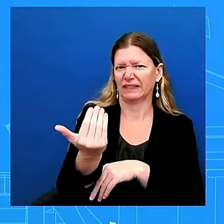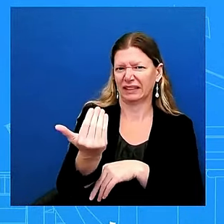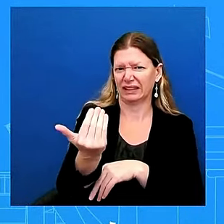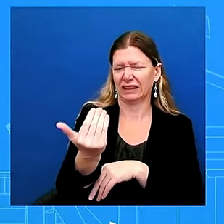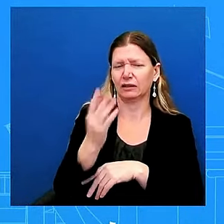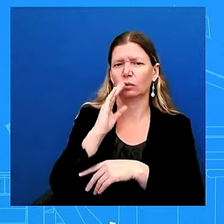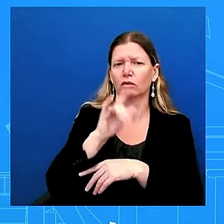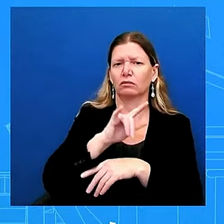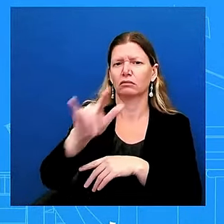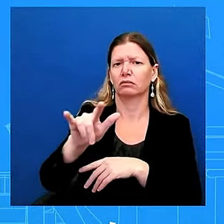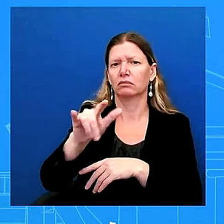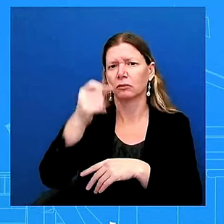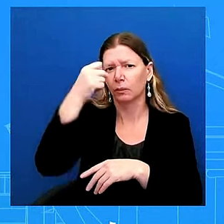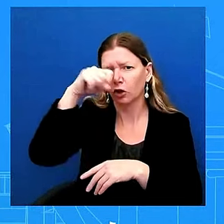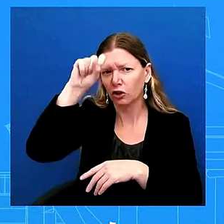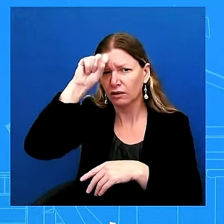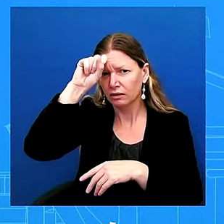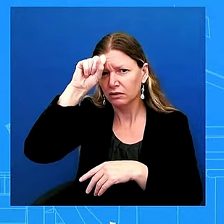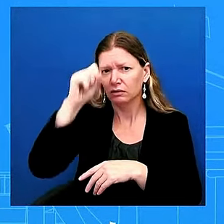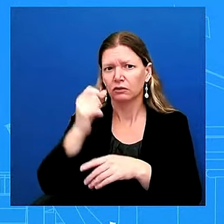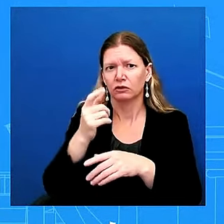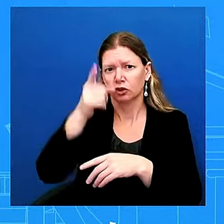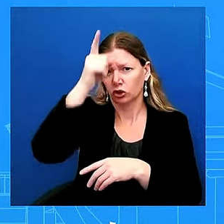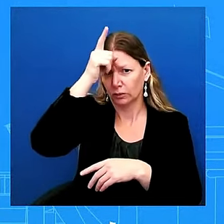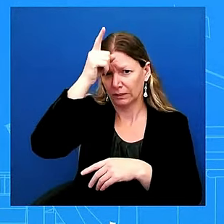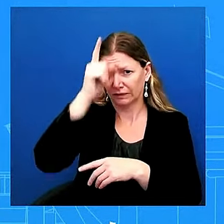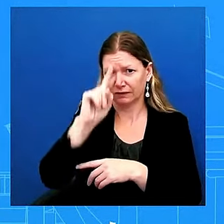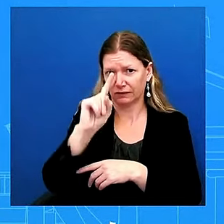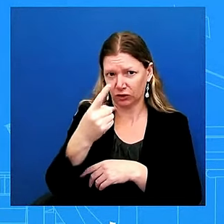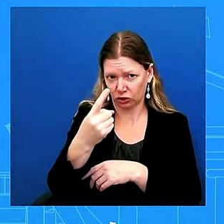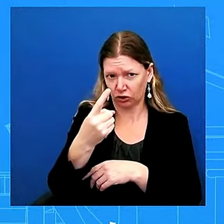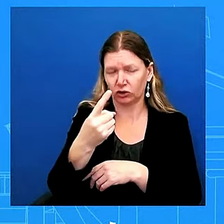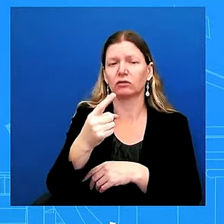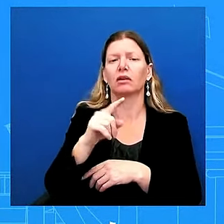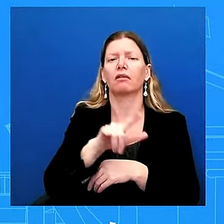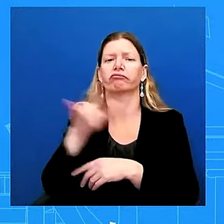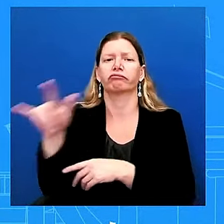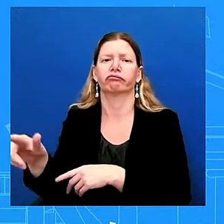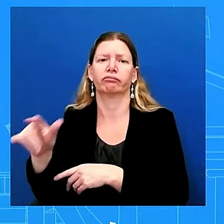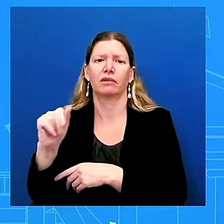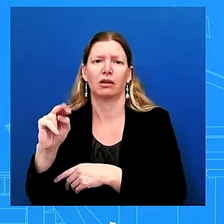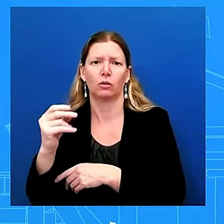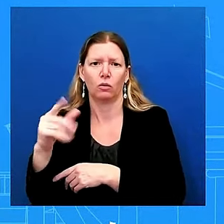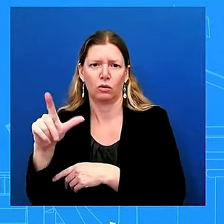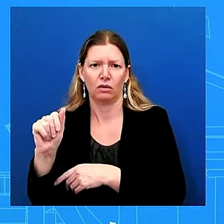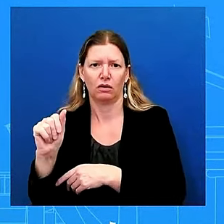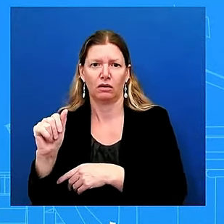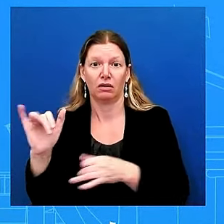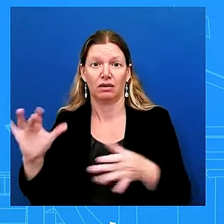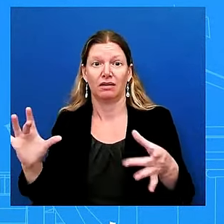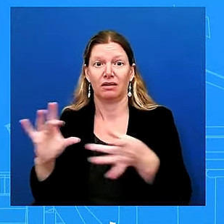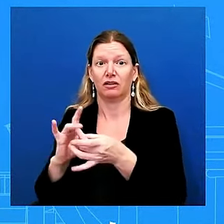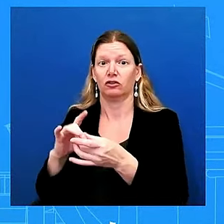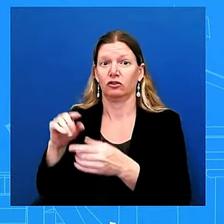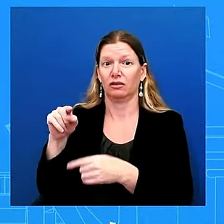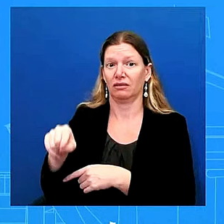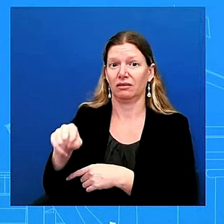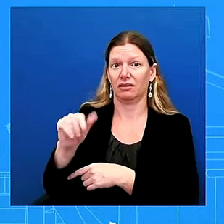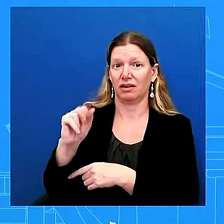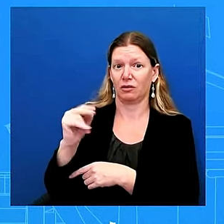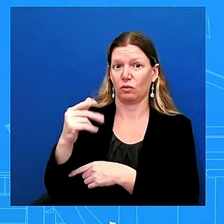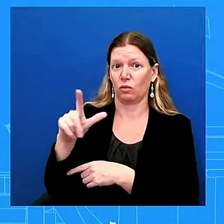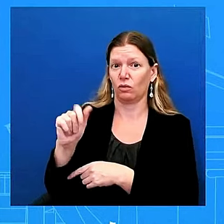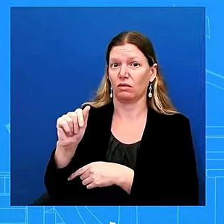connection there that angola has uh to uh an initiative uh that the president created uh and i think